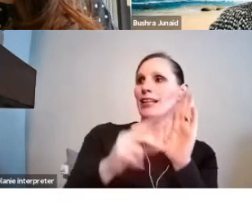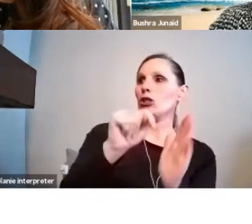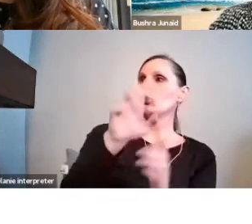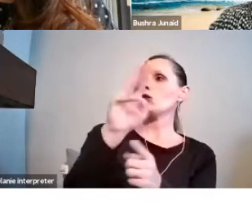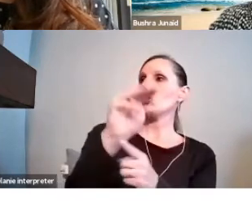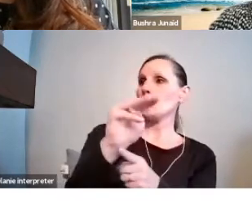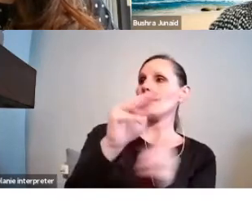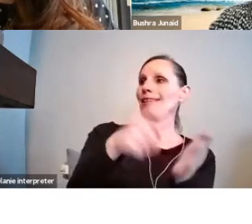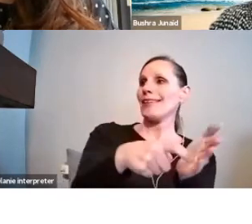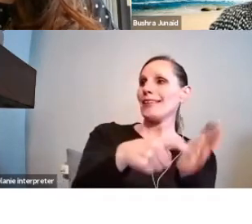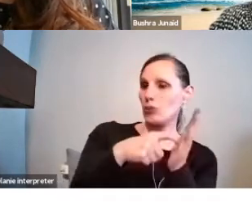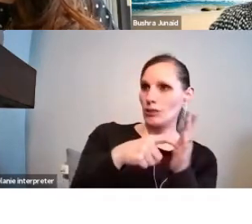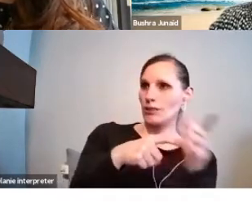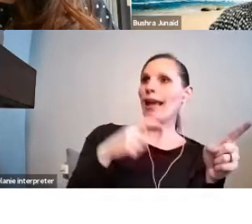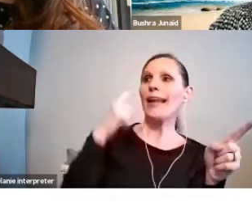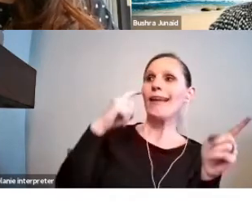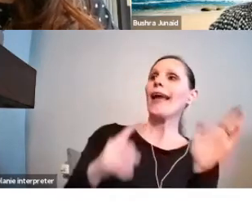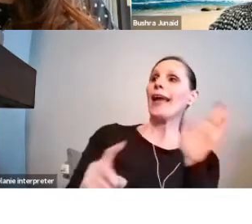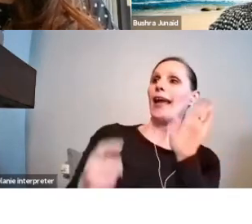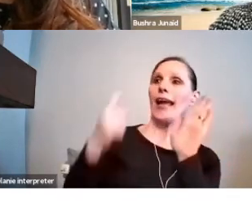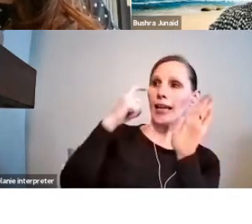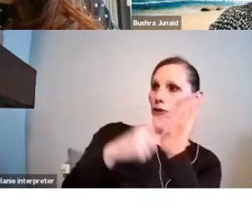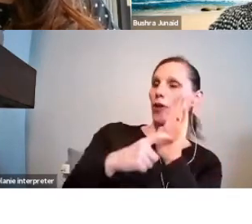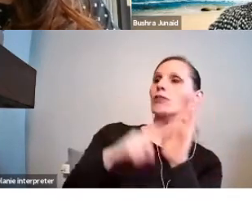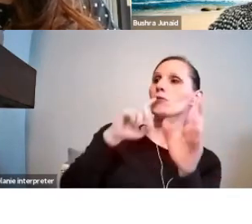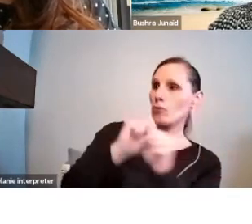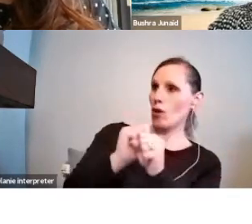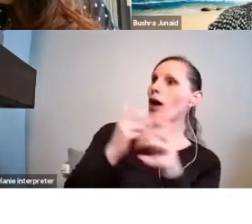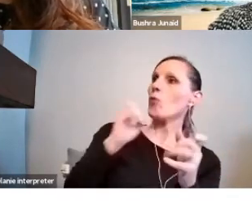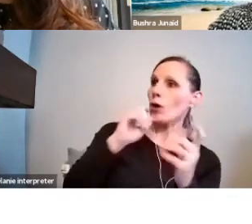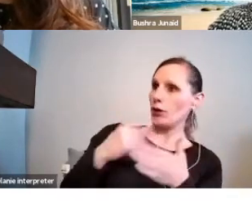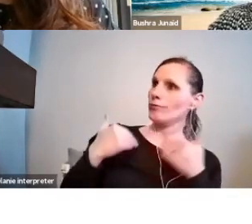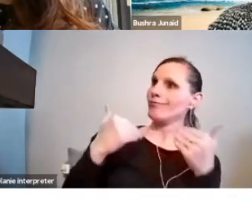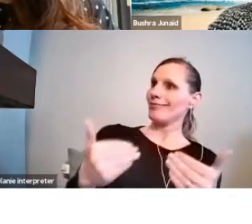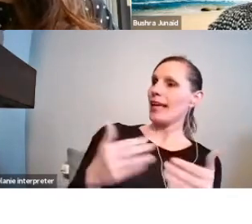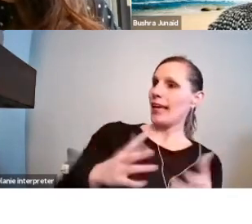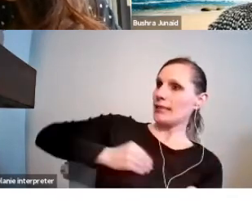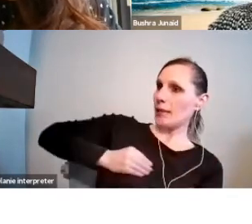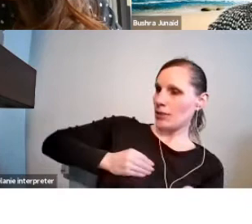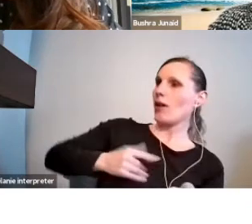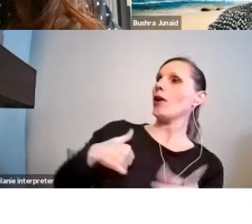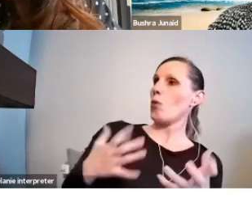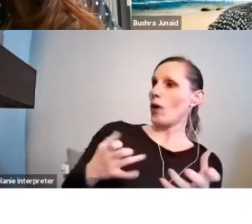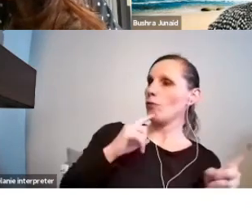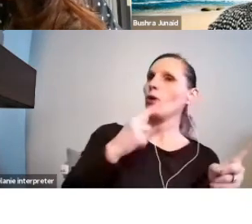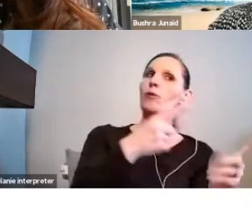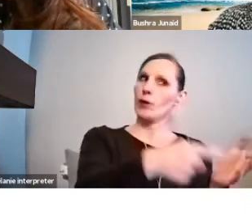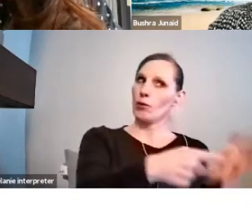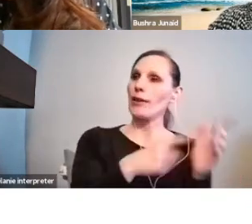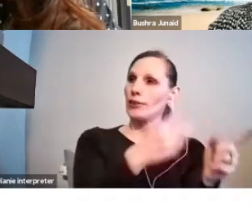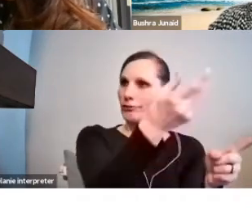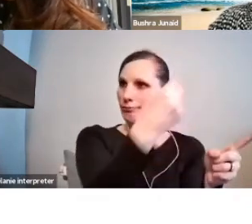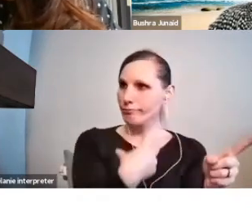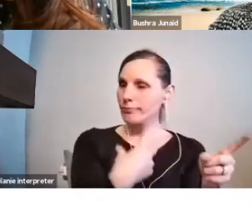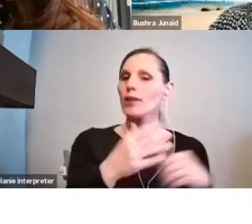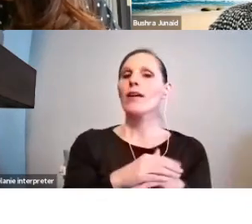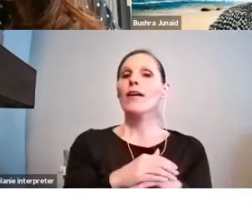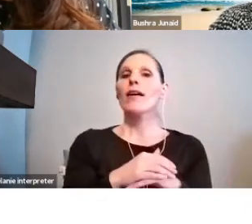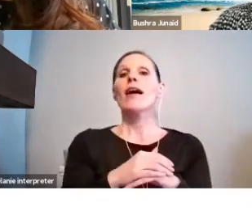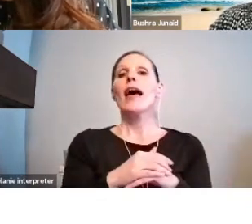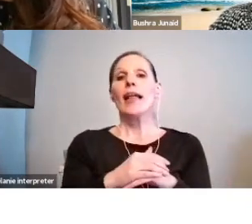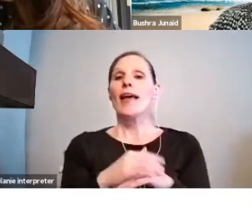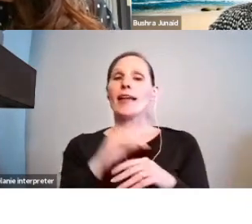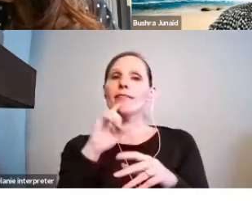notification letter to indicate that you intend to move forward with your project. The of which a check will be